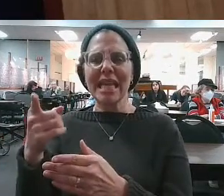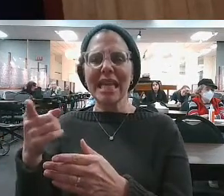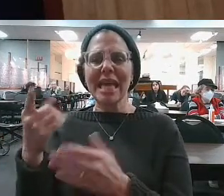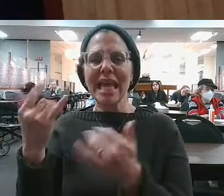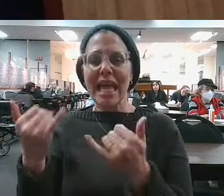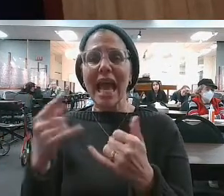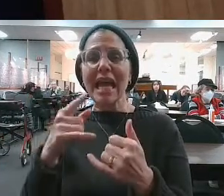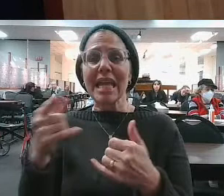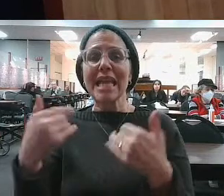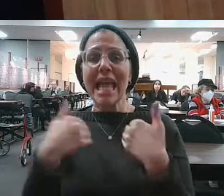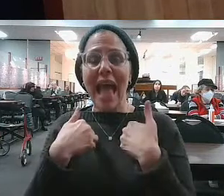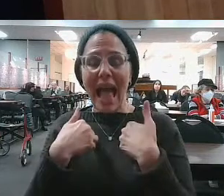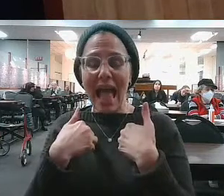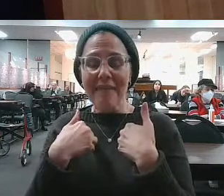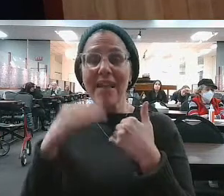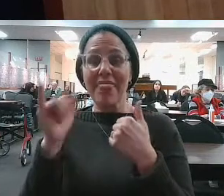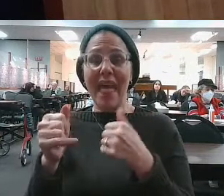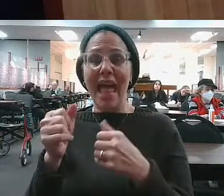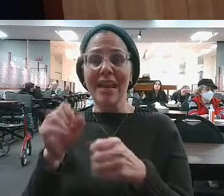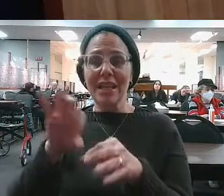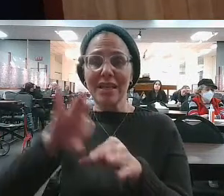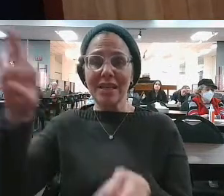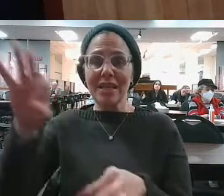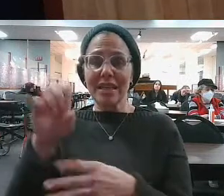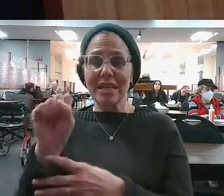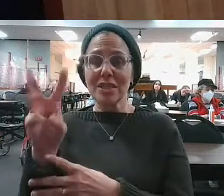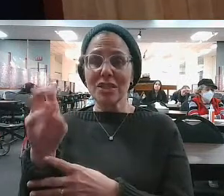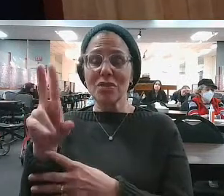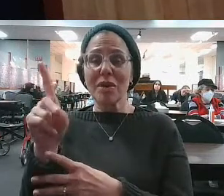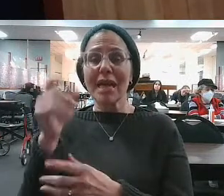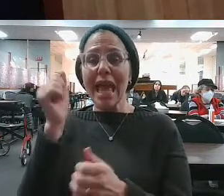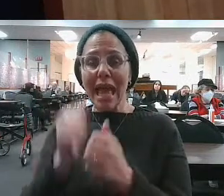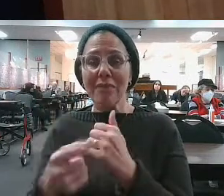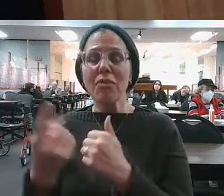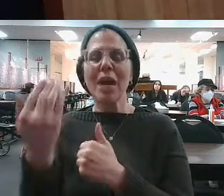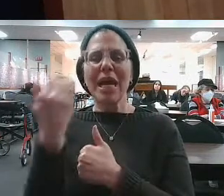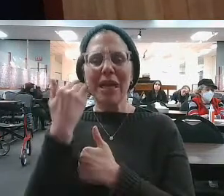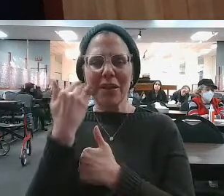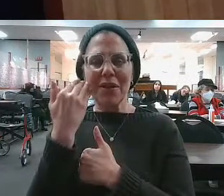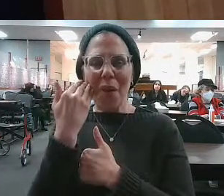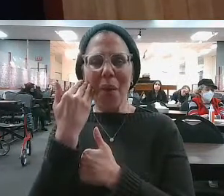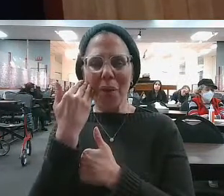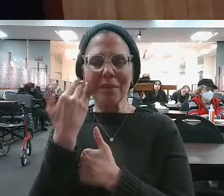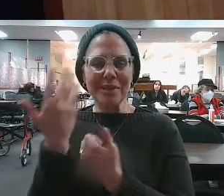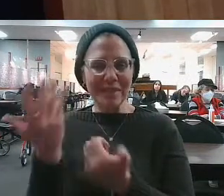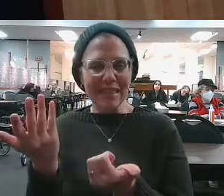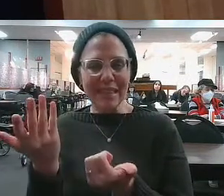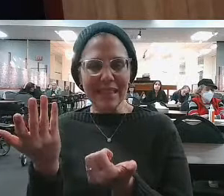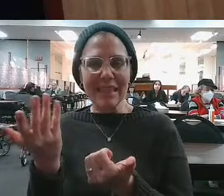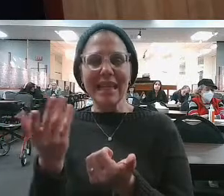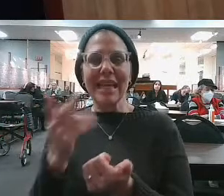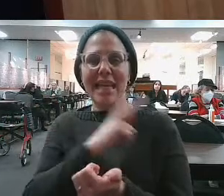up with the sword of Goliath. Sword of Goliath. Everyone knows that David killed Goliath. That David killed Goliath.